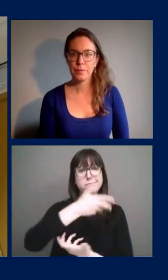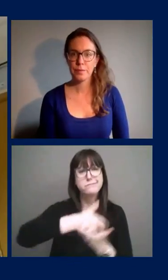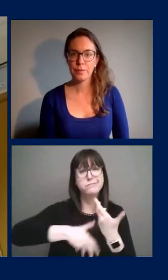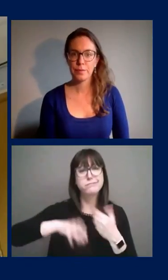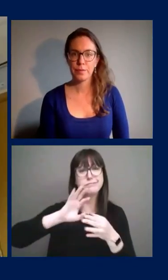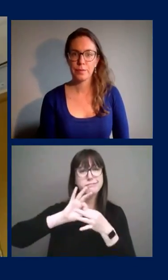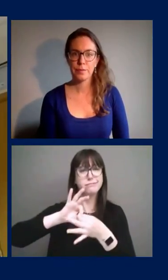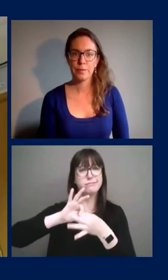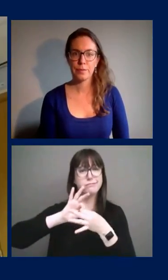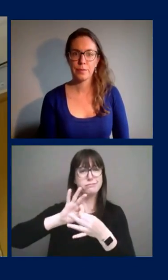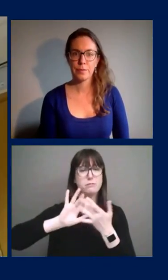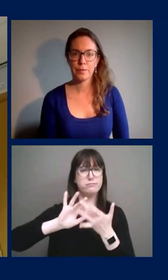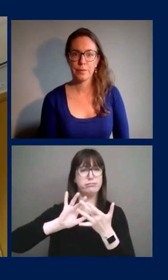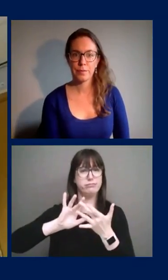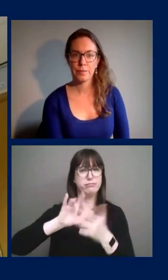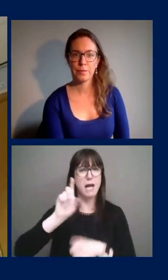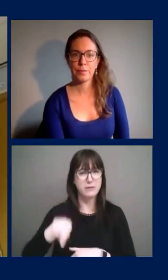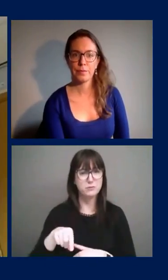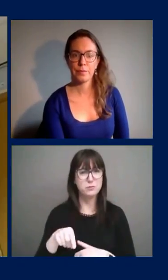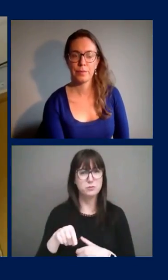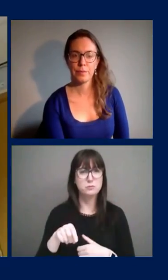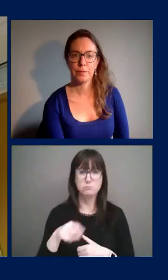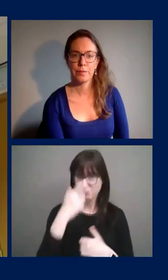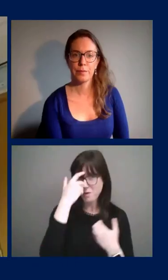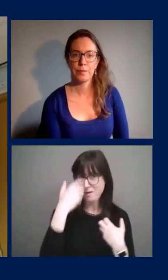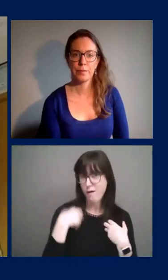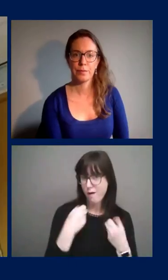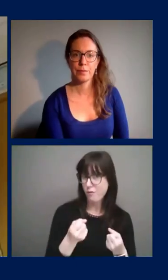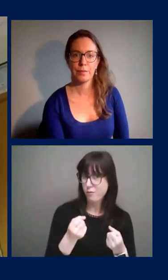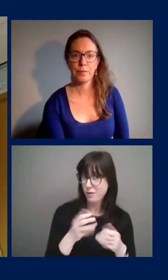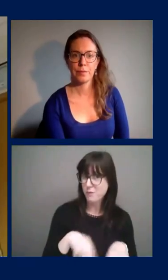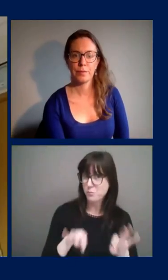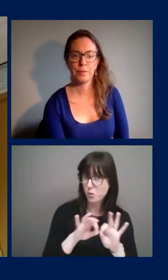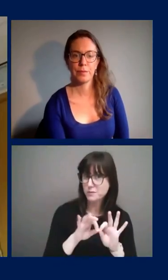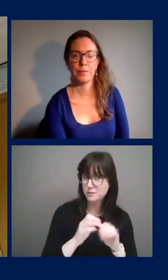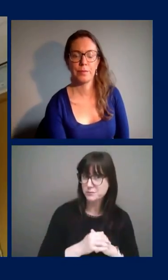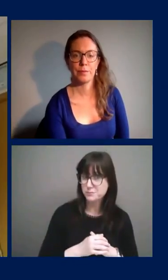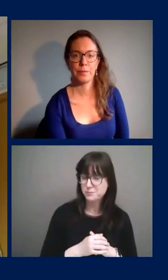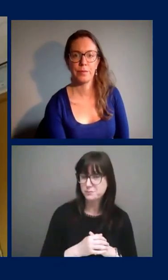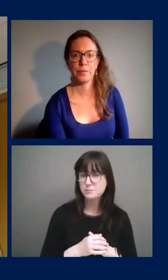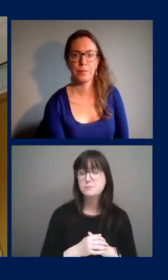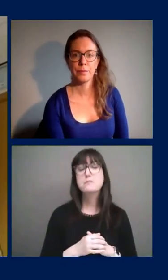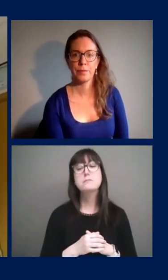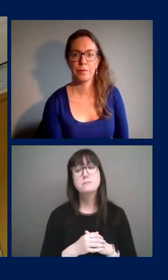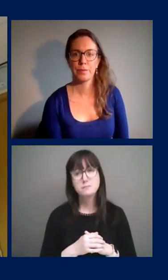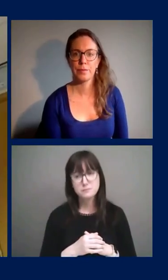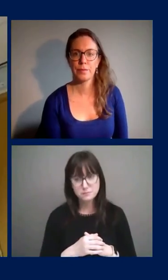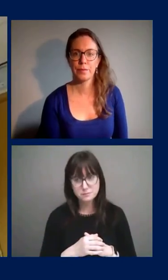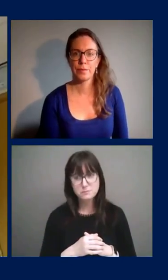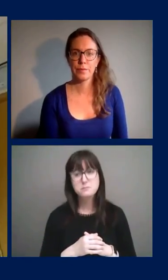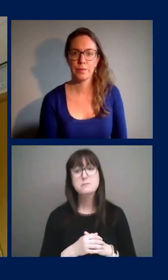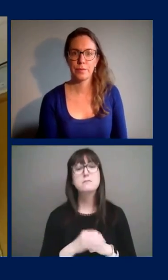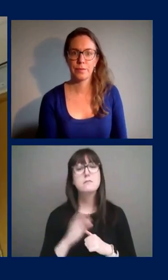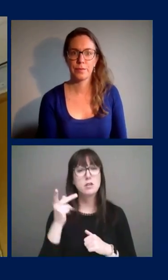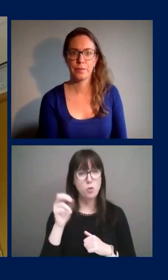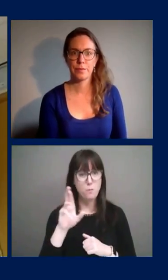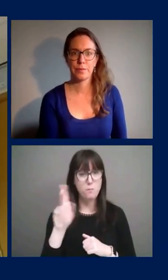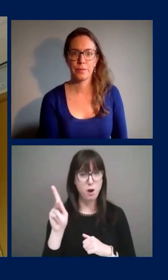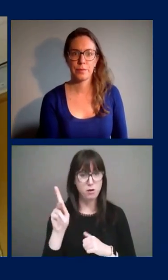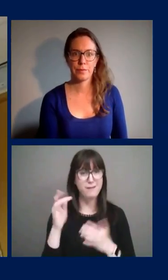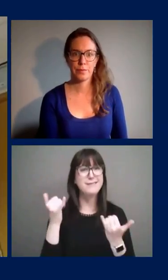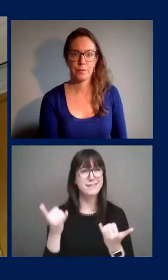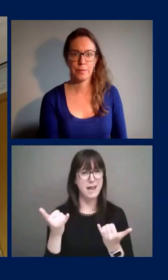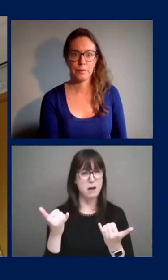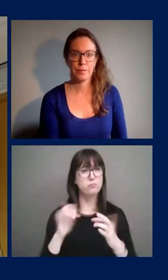that, that are needed also for health. And so we've seen movement, uh, on the first, uh, that park spaces can now be used, uh,